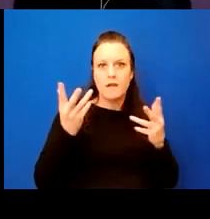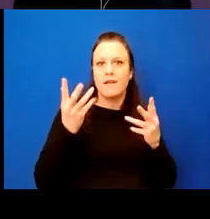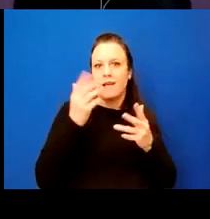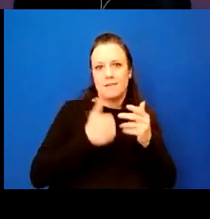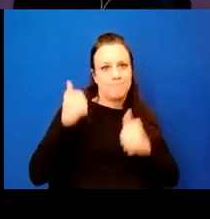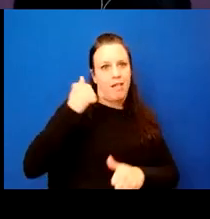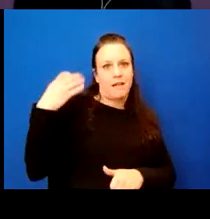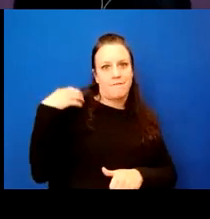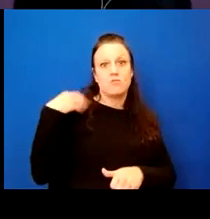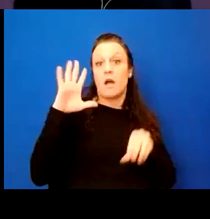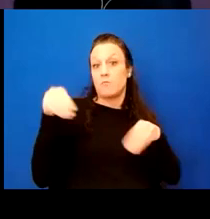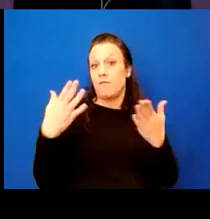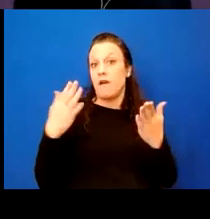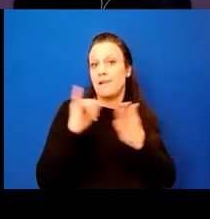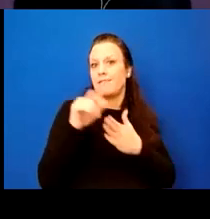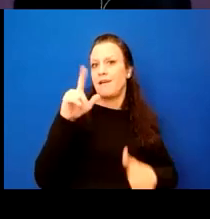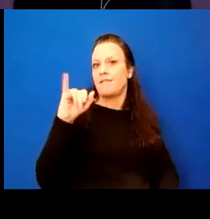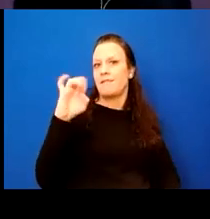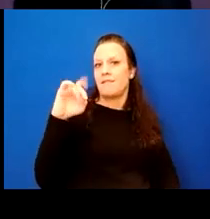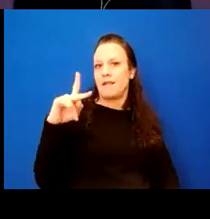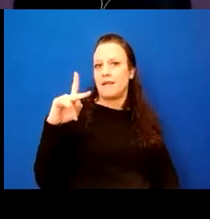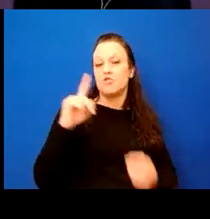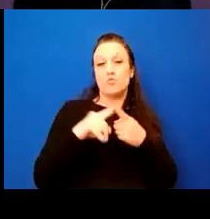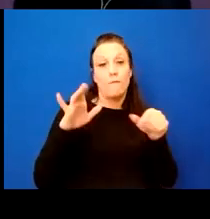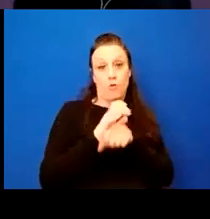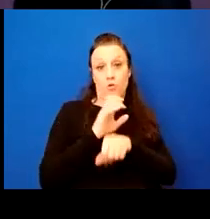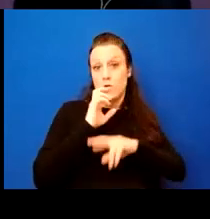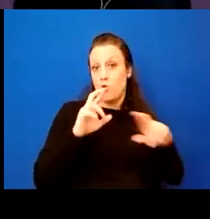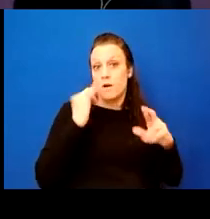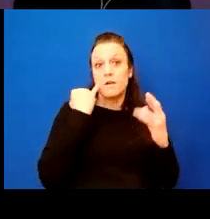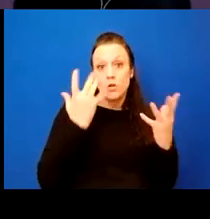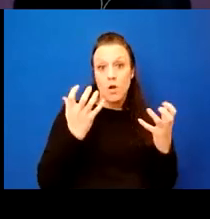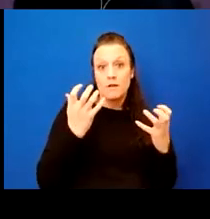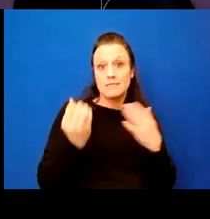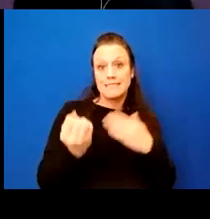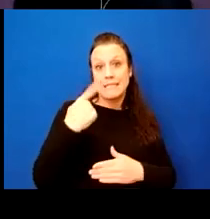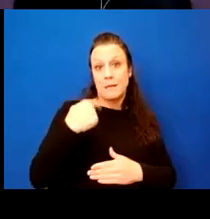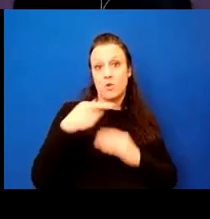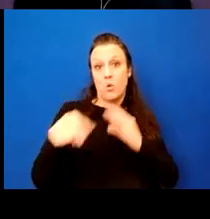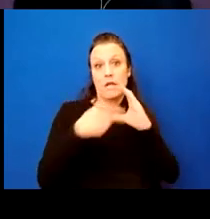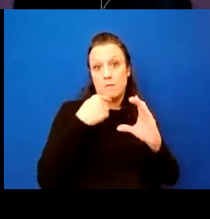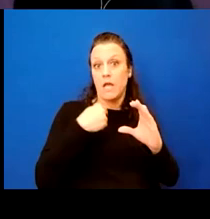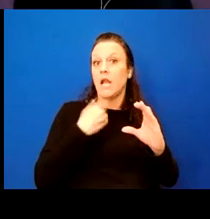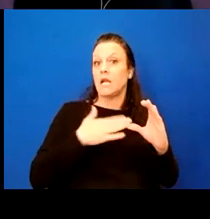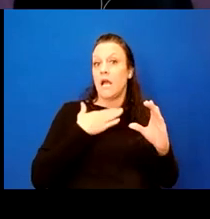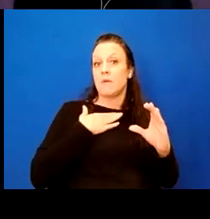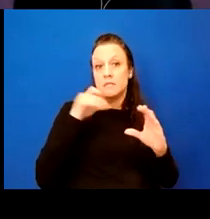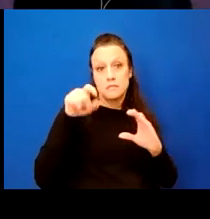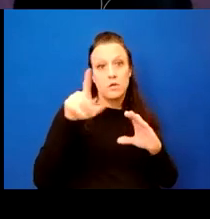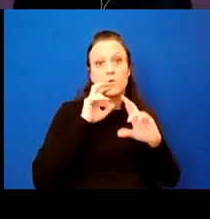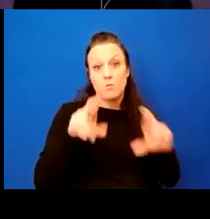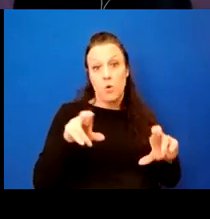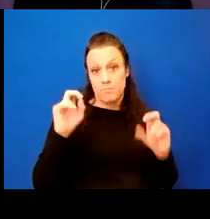And, uh, I can provide you with that link, uh, to the full report. you'd like, just, uh, send me your email address and I'd be more than happy to send you the report.